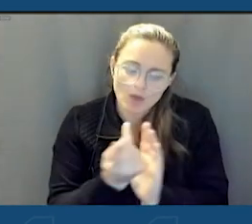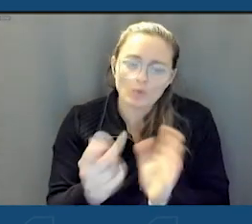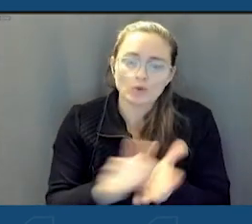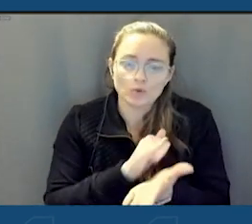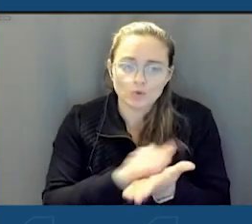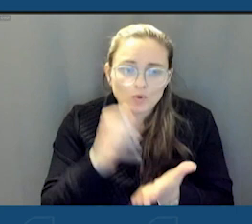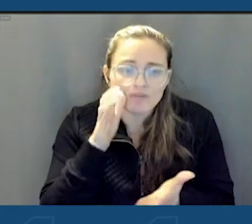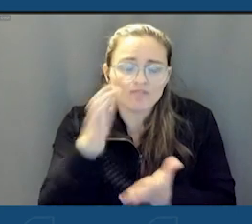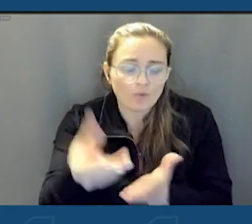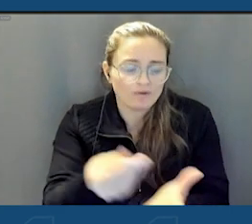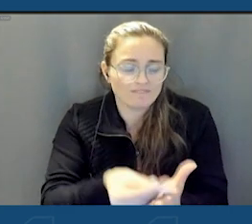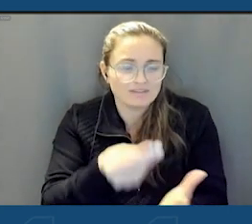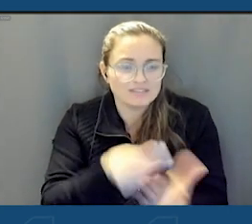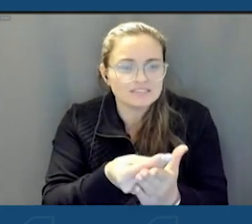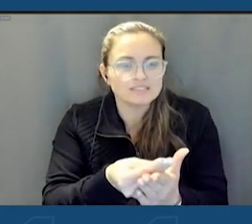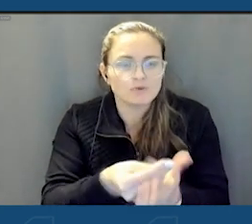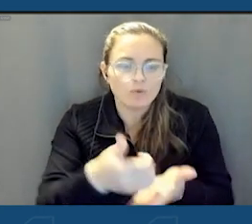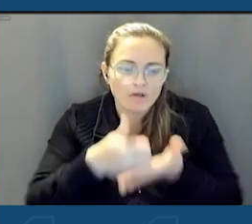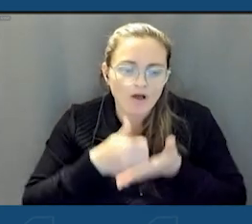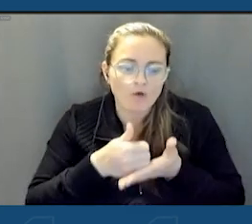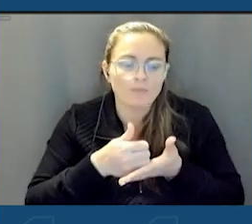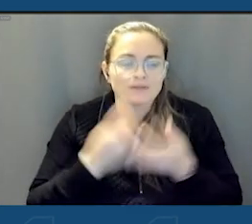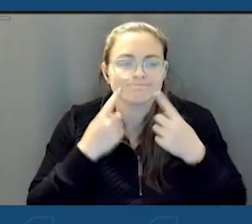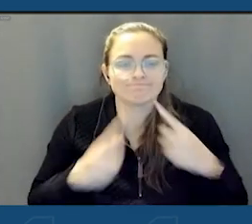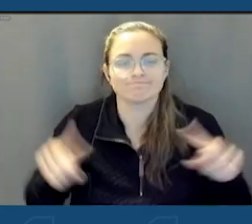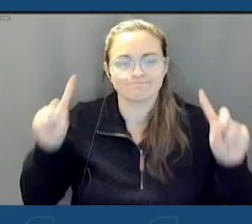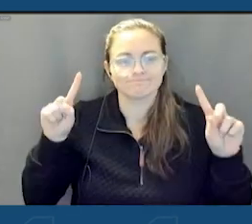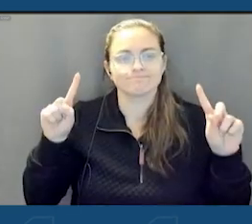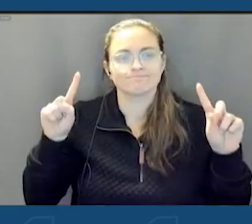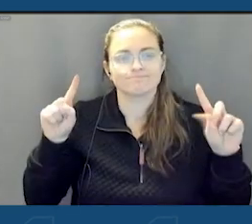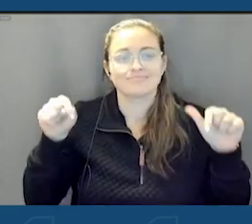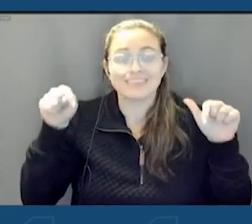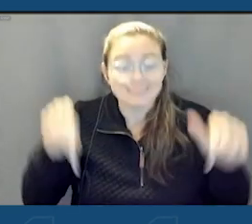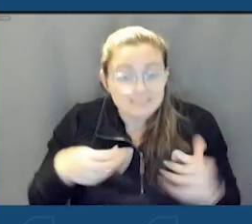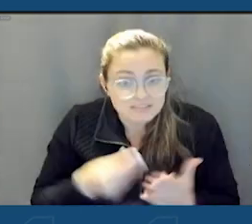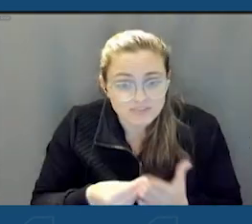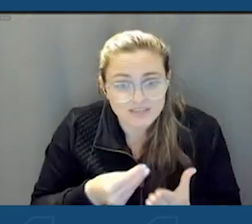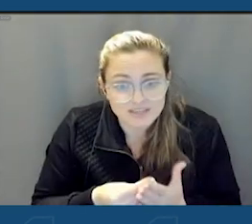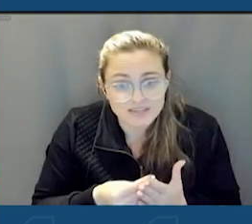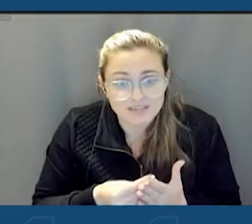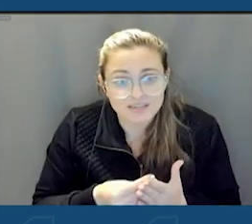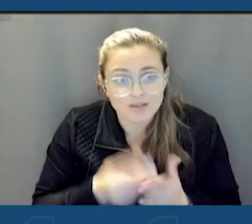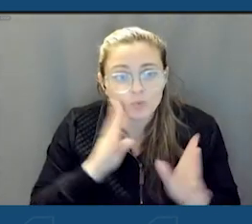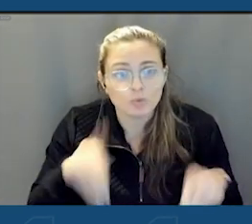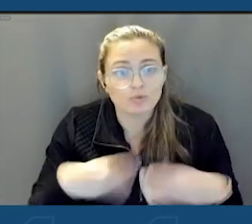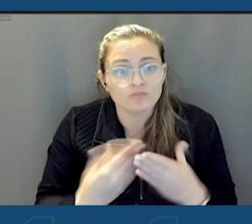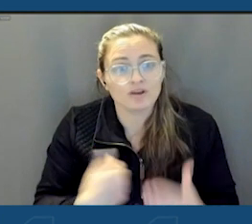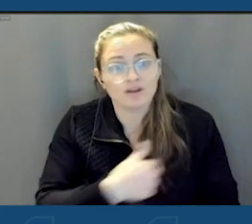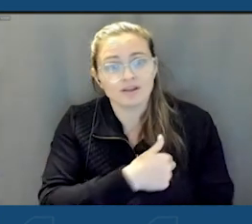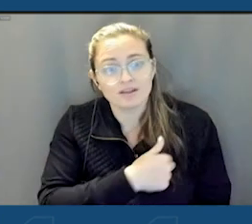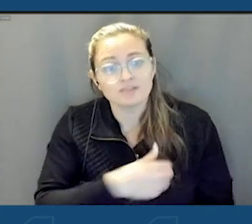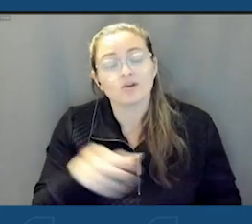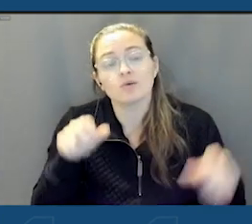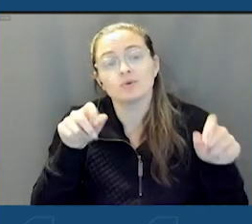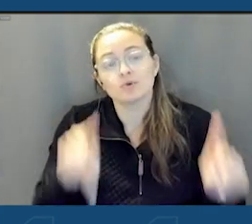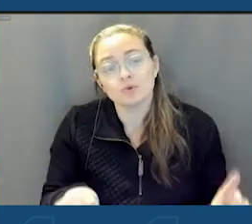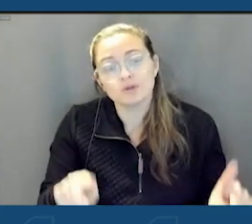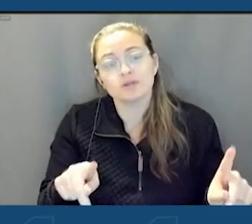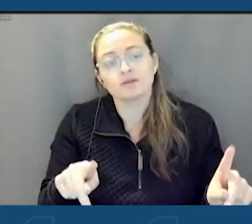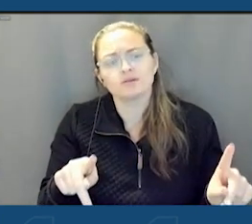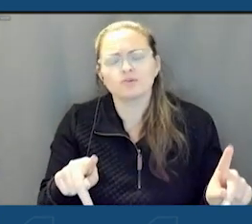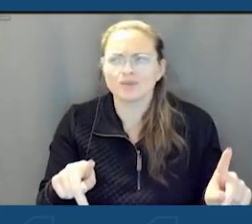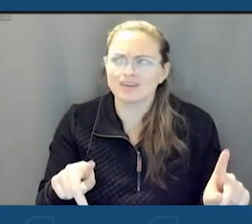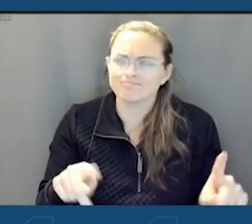that is going to help us cross the finish line. This funding is going to provide us with the opportunity to be a beacon